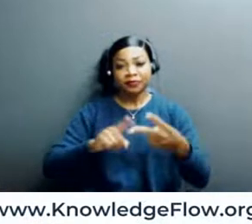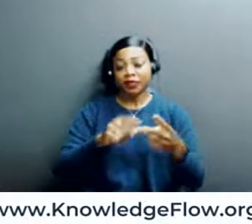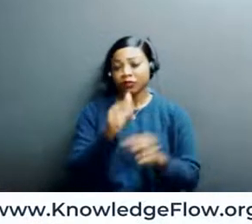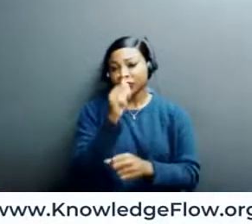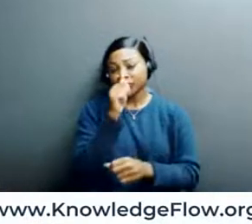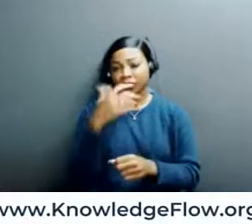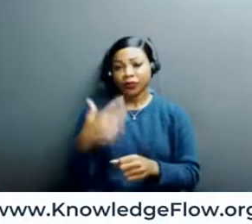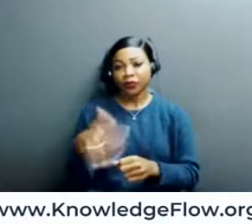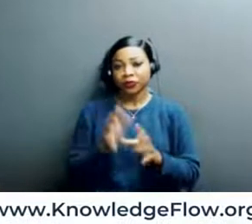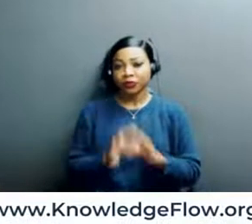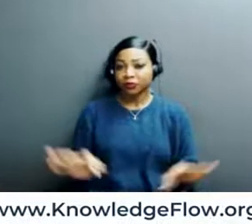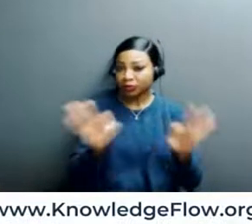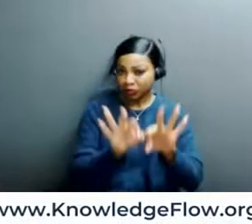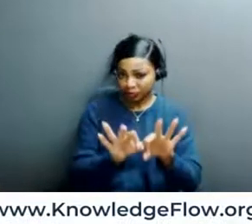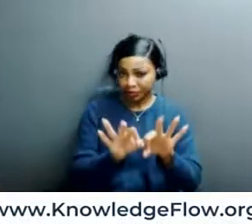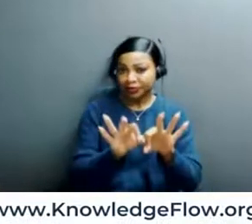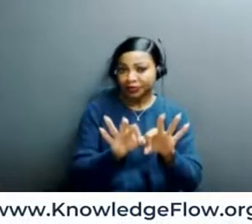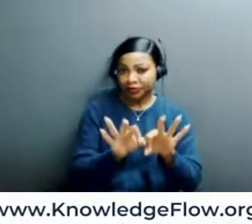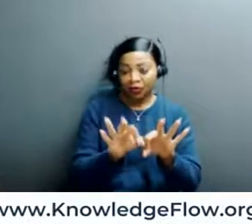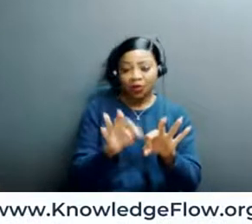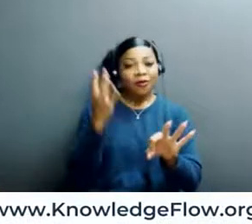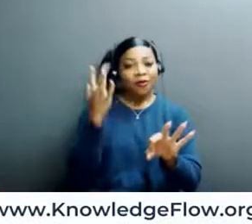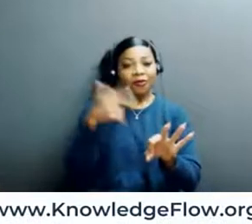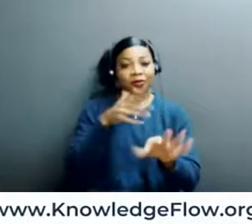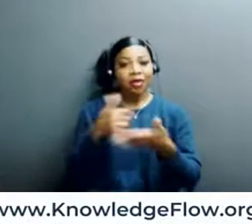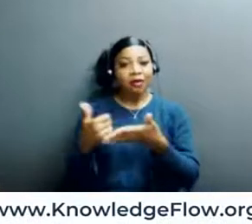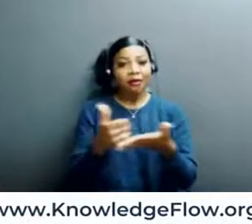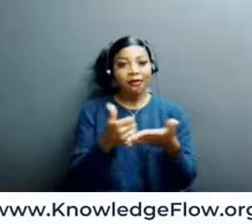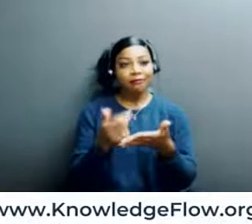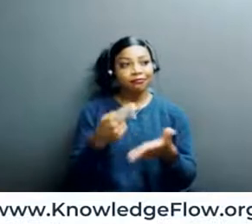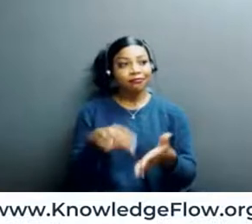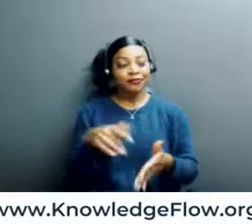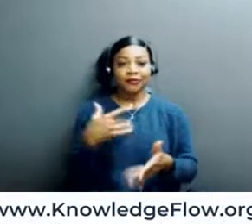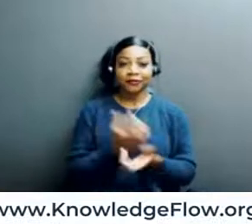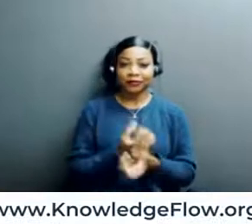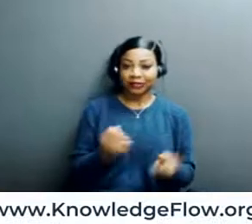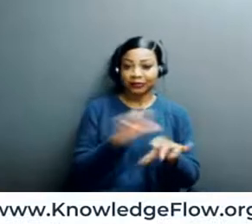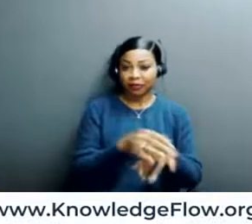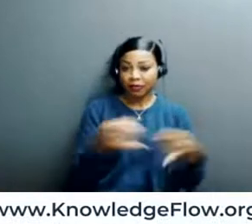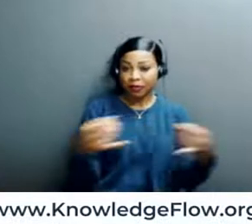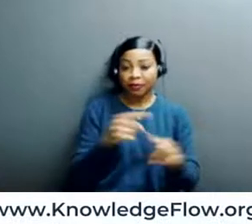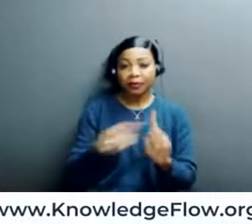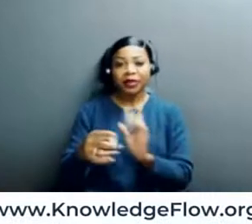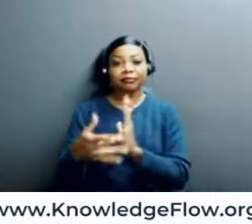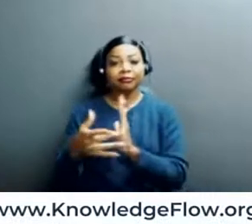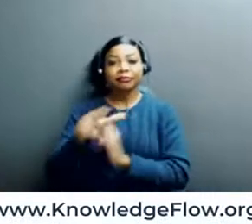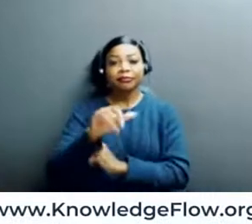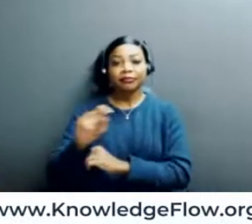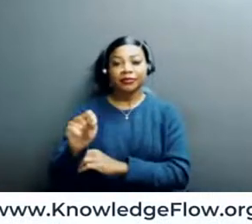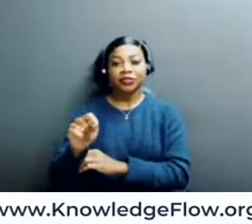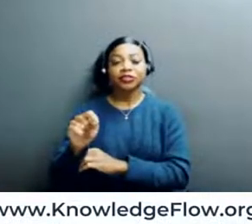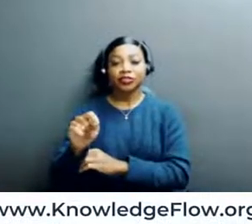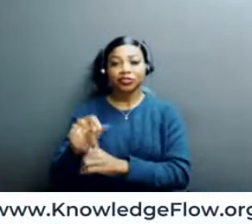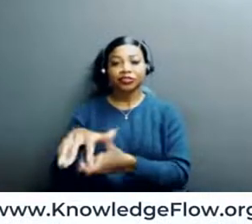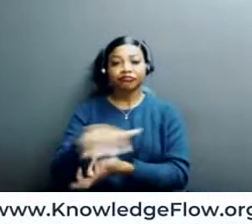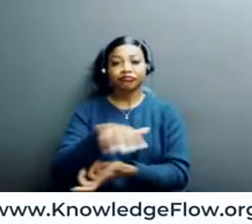important to our capacity to feel safe and secure online. But digital media literacy is a sort of a combination of those those